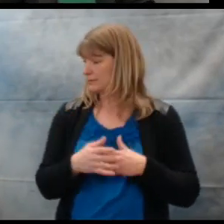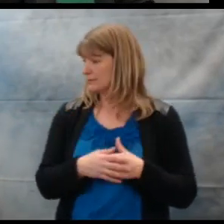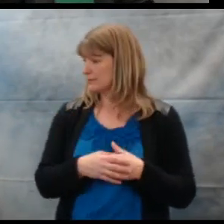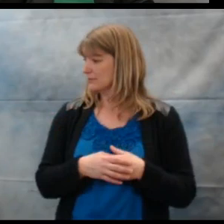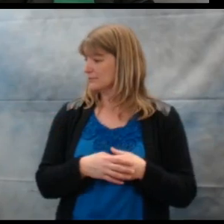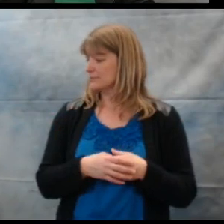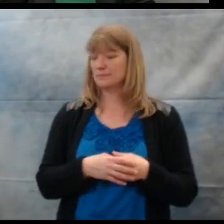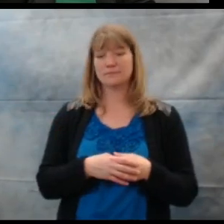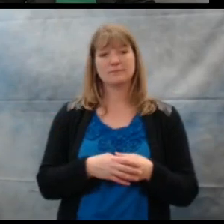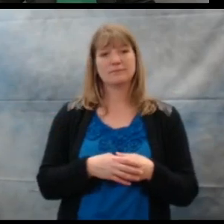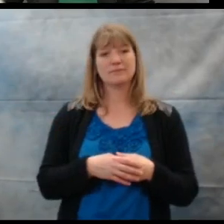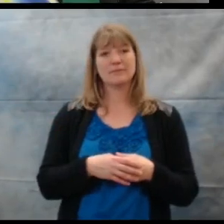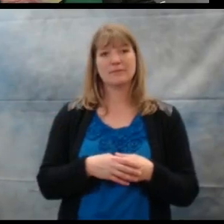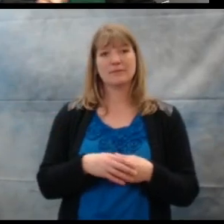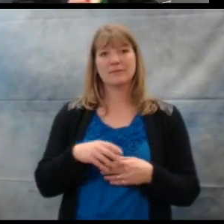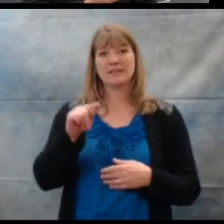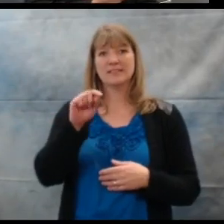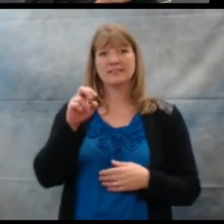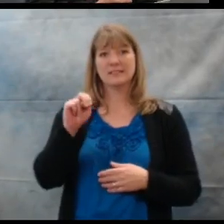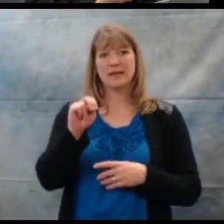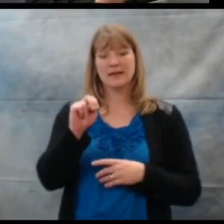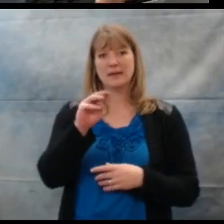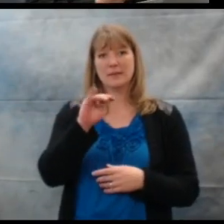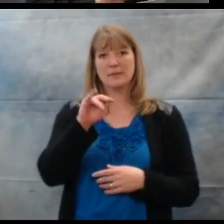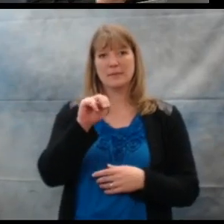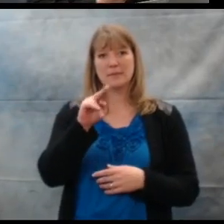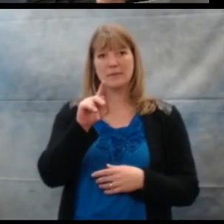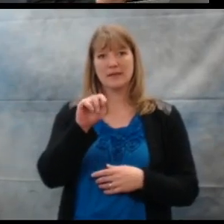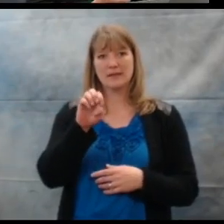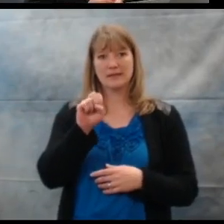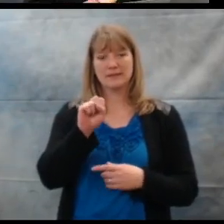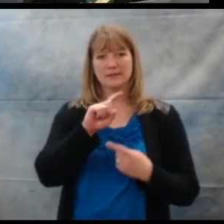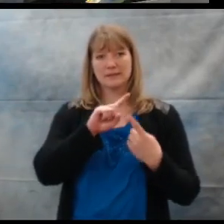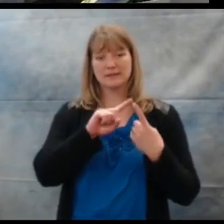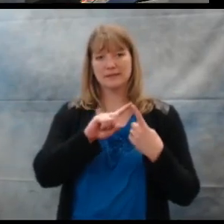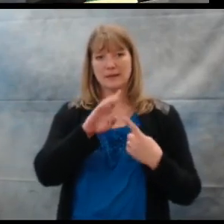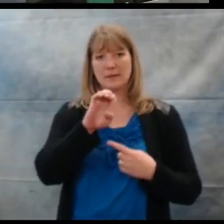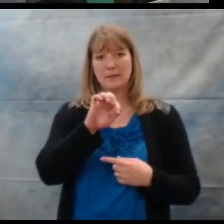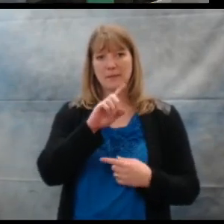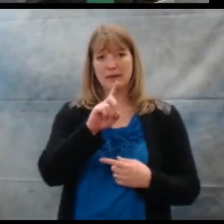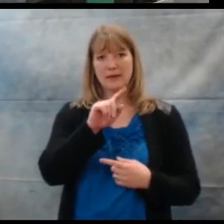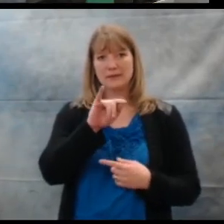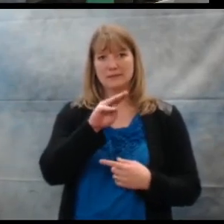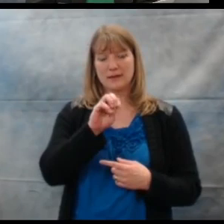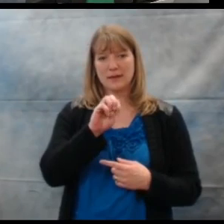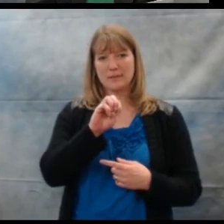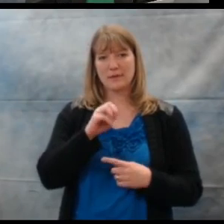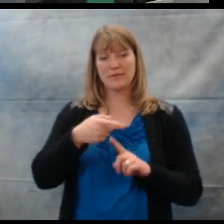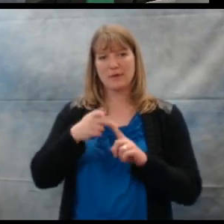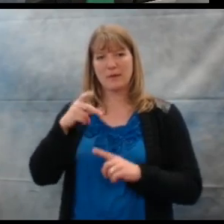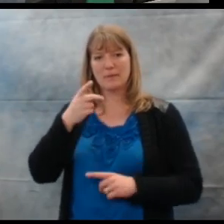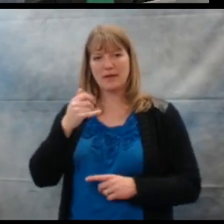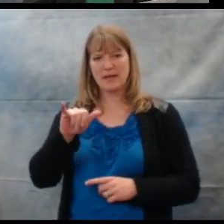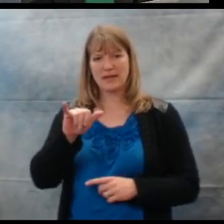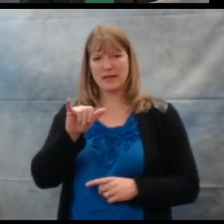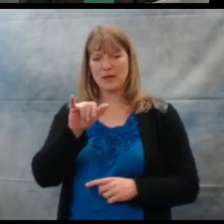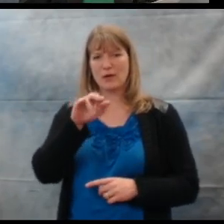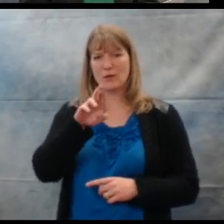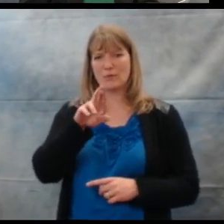Ten Minutes Till Bedtime by Peggy Rathman.